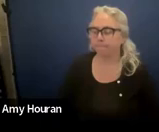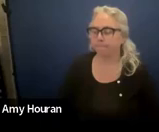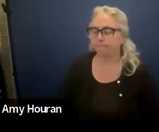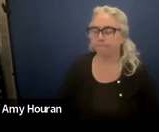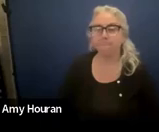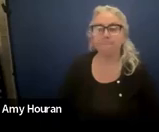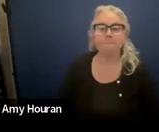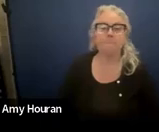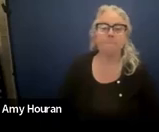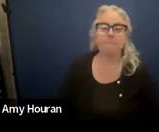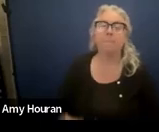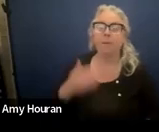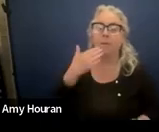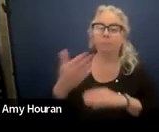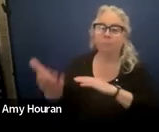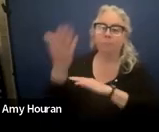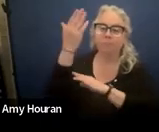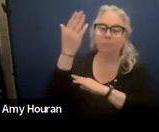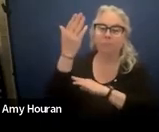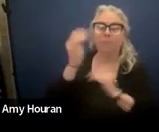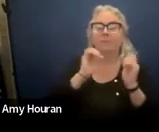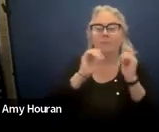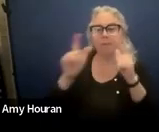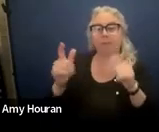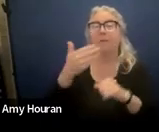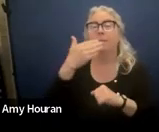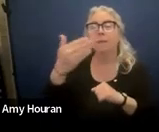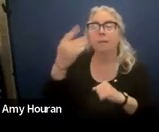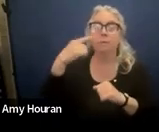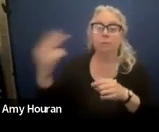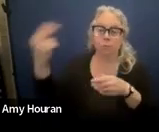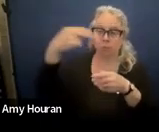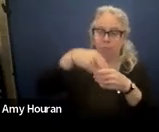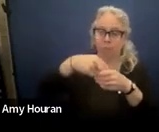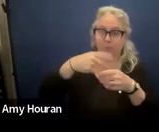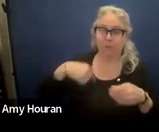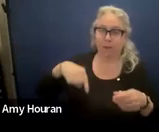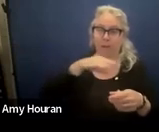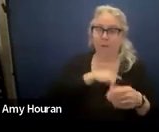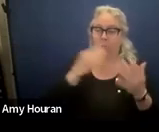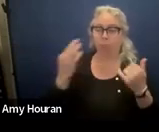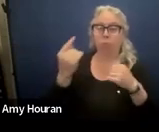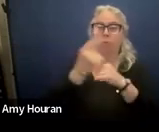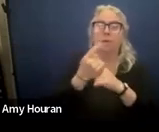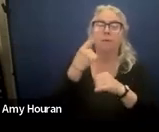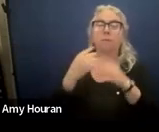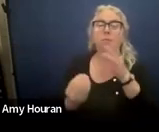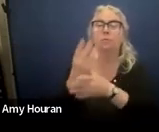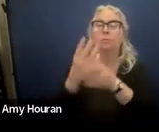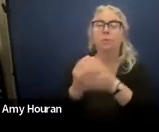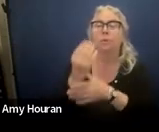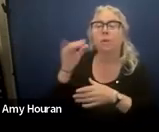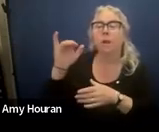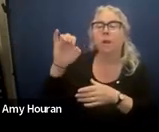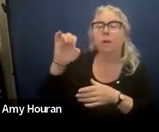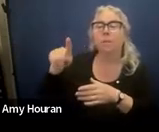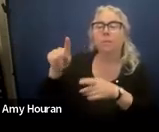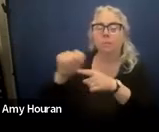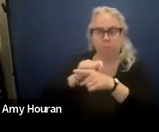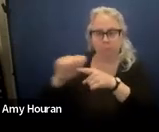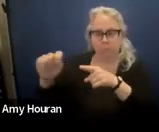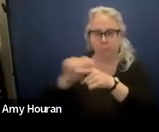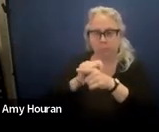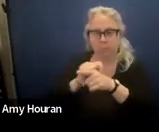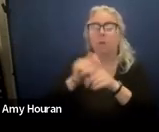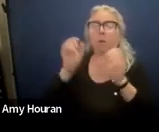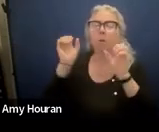all right good morning everybody thanks for joining us today for our spring iep training um please feel free to